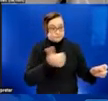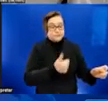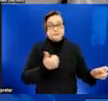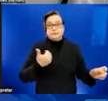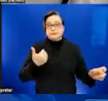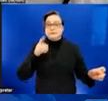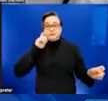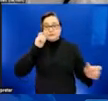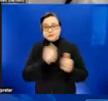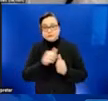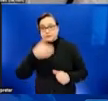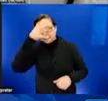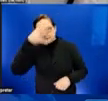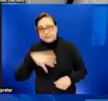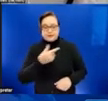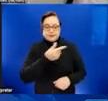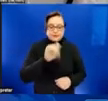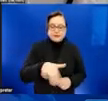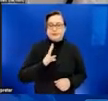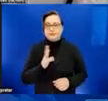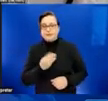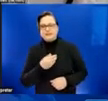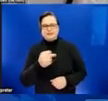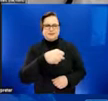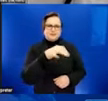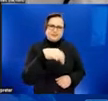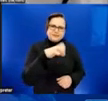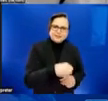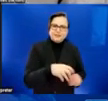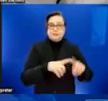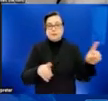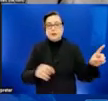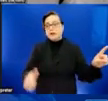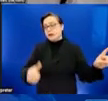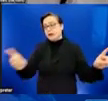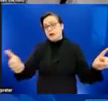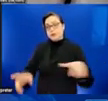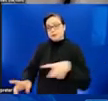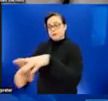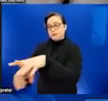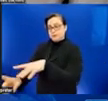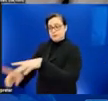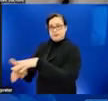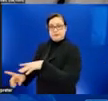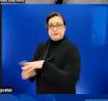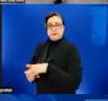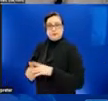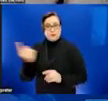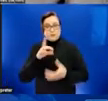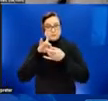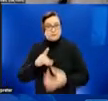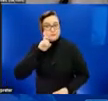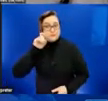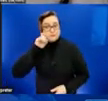monkeypox. And we are acquiring monkeypox in situations that aren't always sexual in nature. Educate